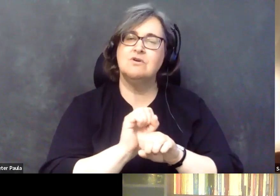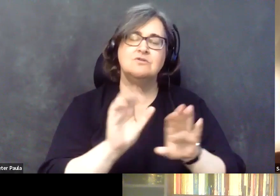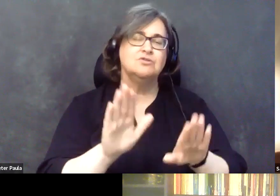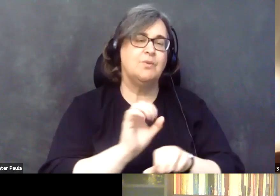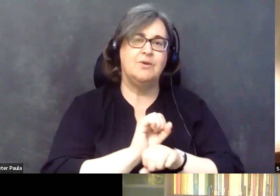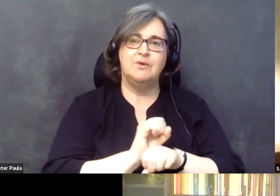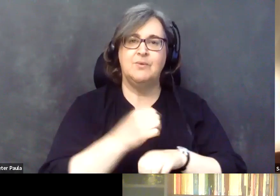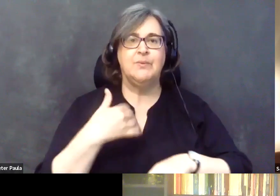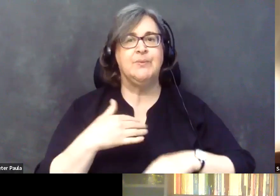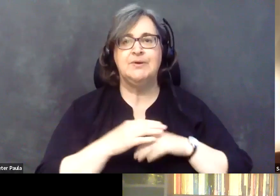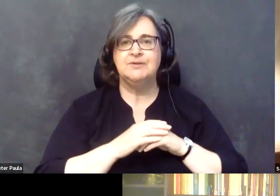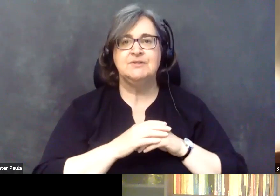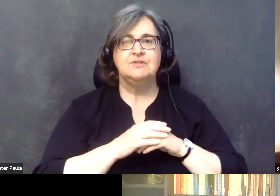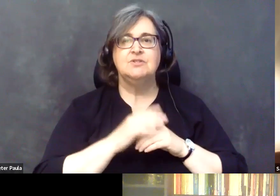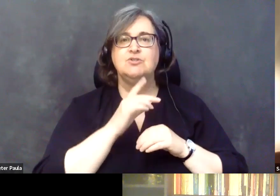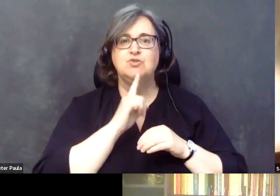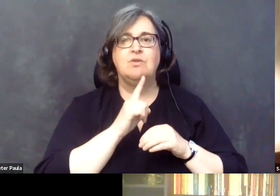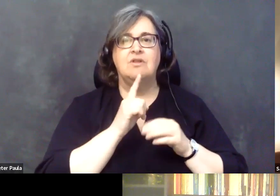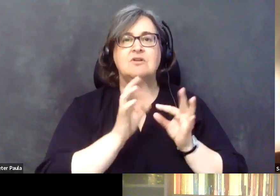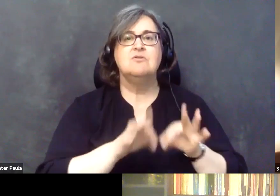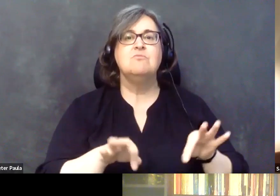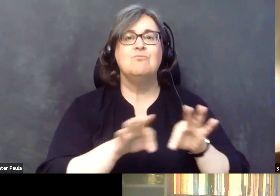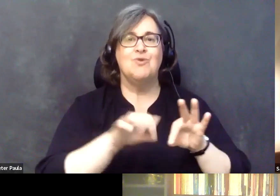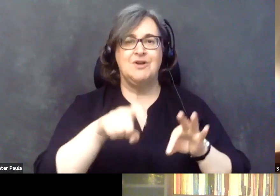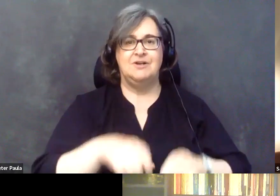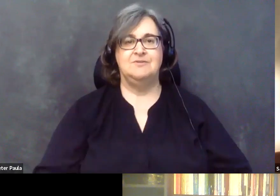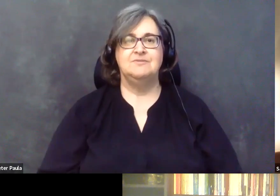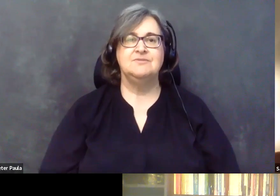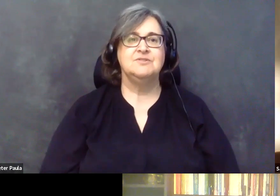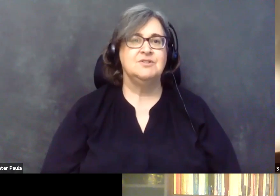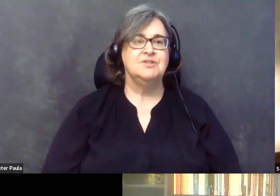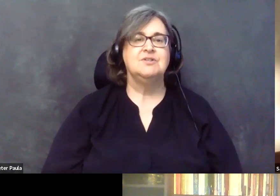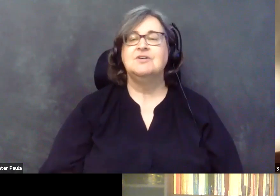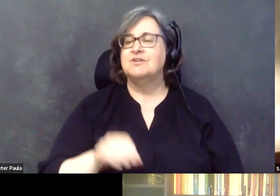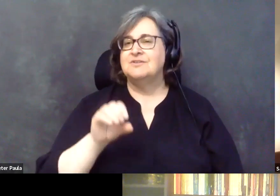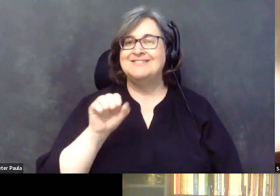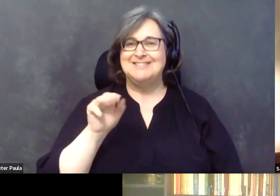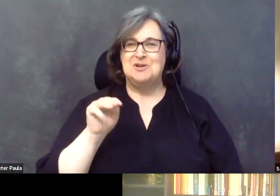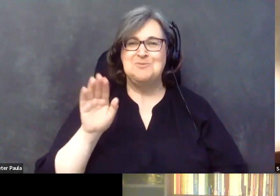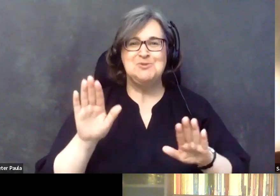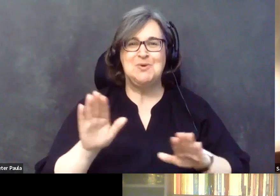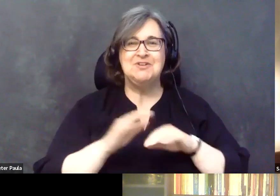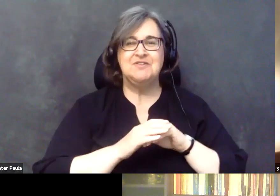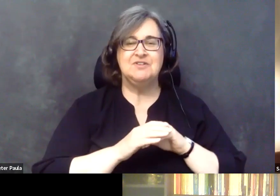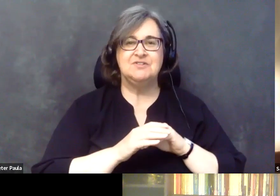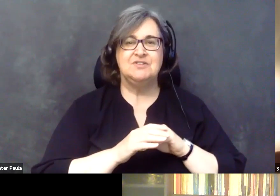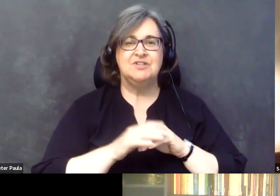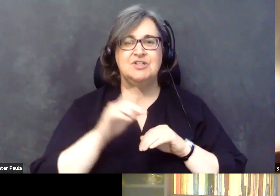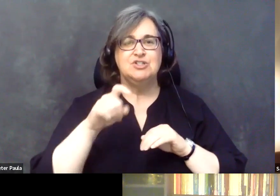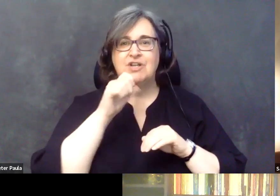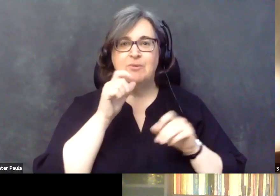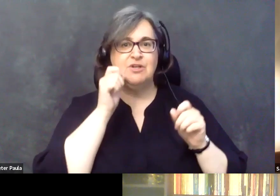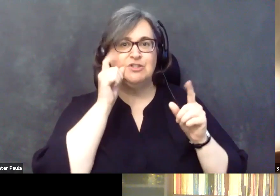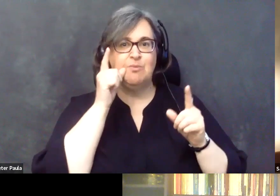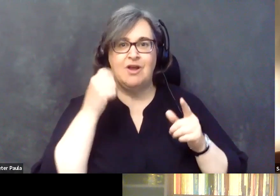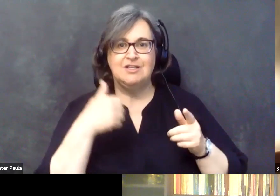it's a big need out there. That's wonderful. It is. It shouldn't be surprising that